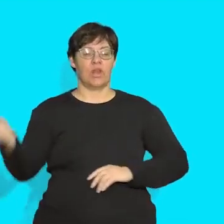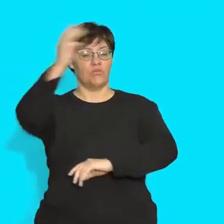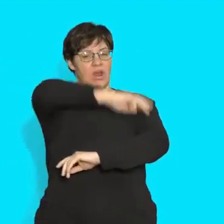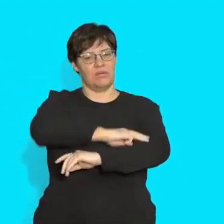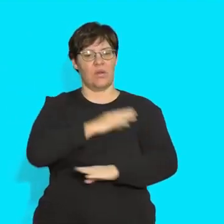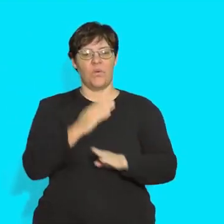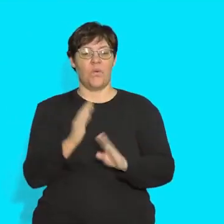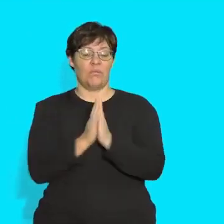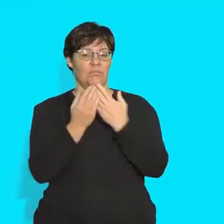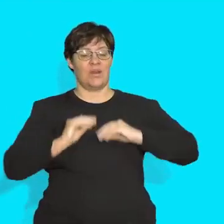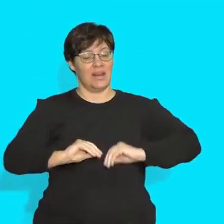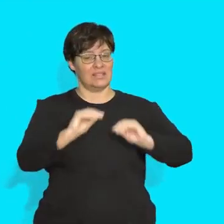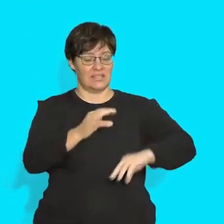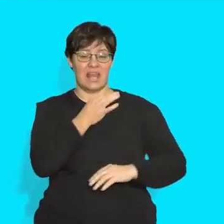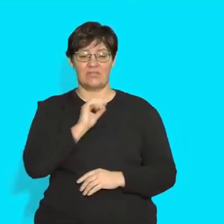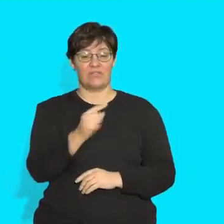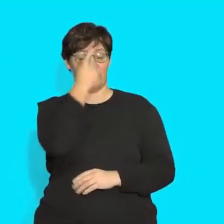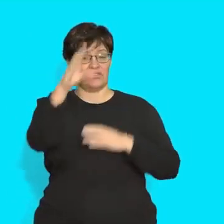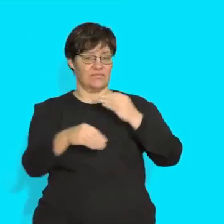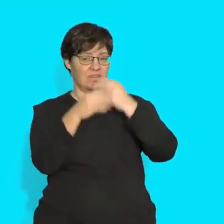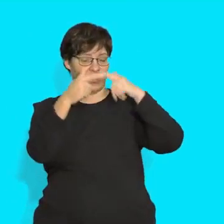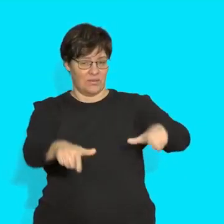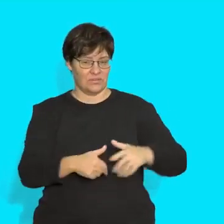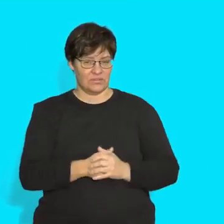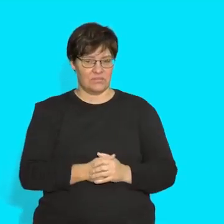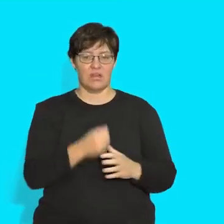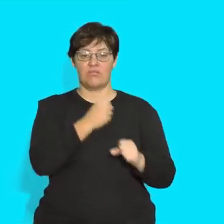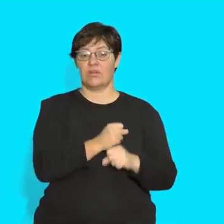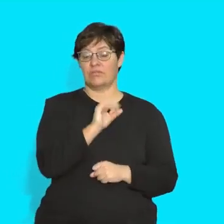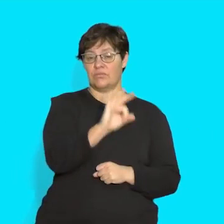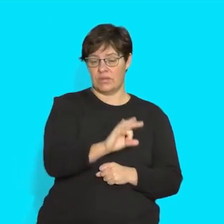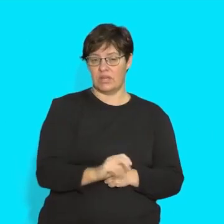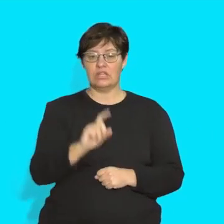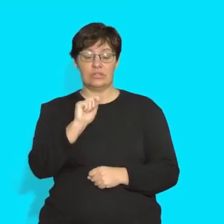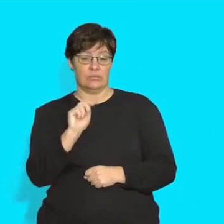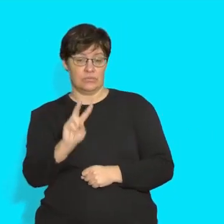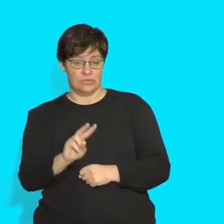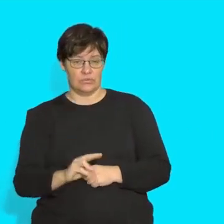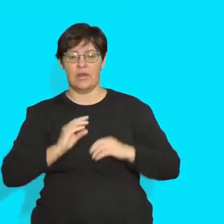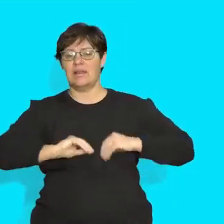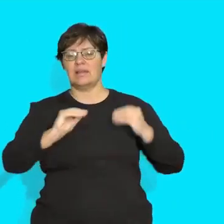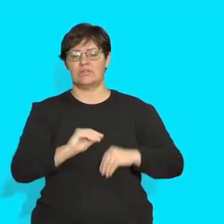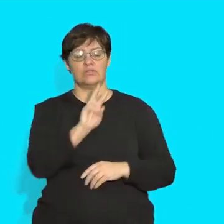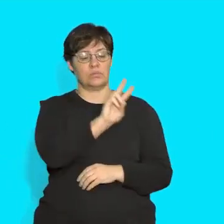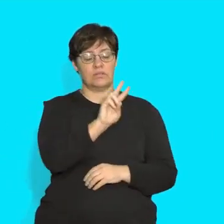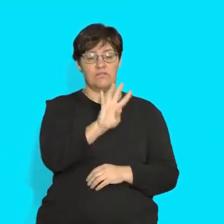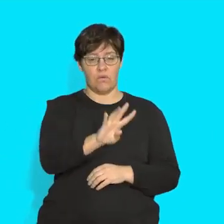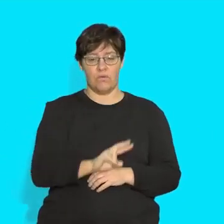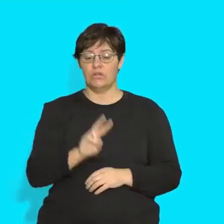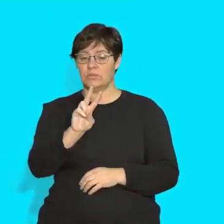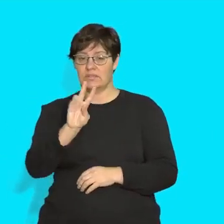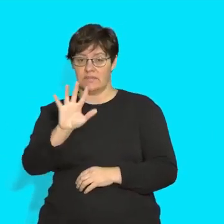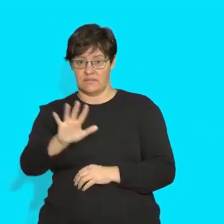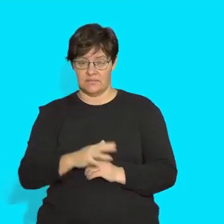This is a Rainbow Workbook lesson for English First Additional Language, Grade 3, Term 2, Lessons 24